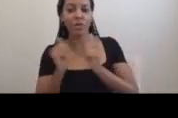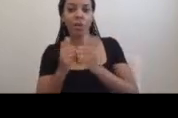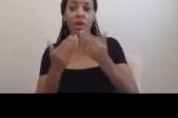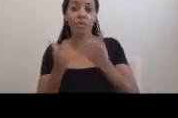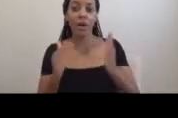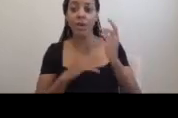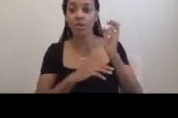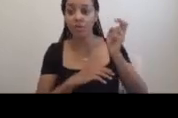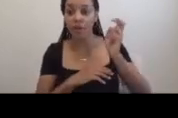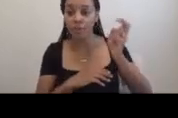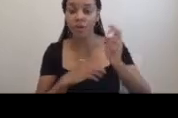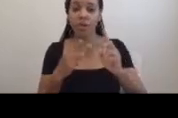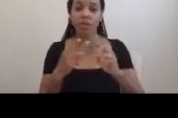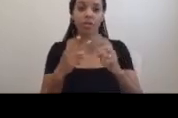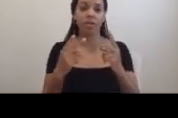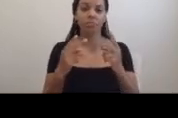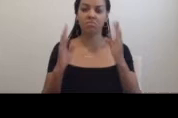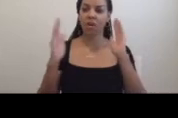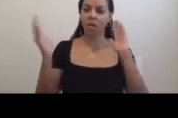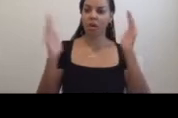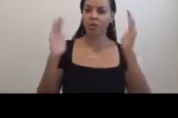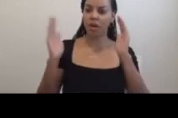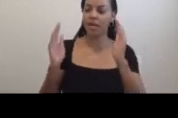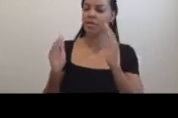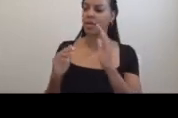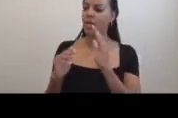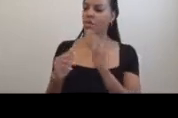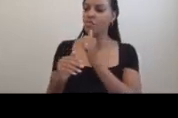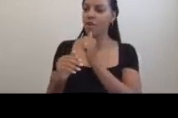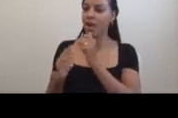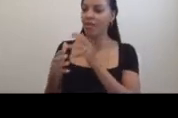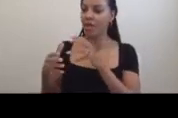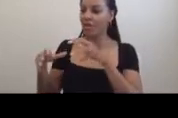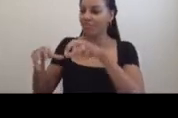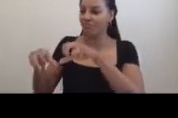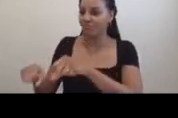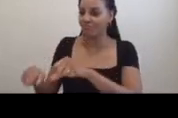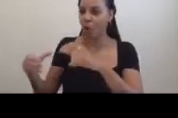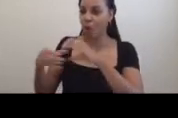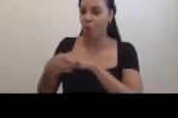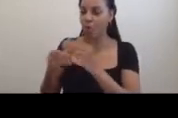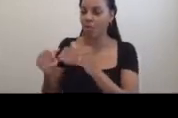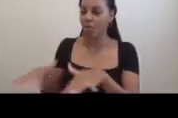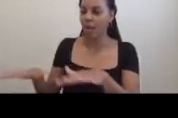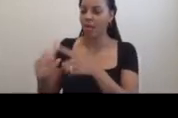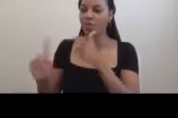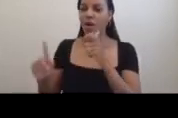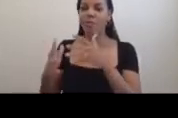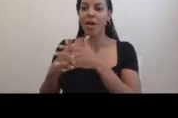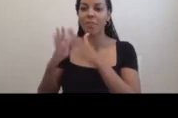contrast to the classic privately owned land of American earthworks that I loved.